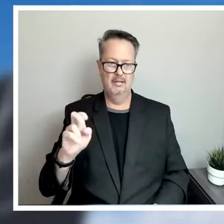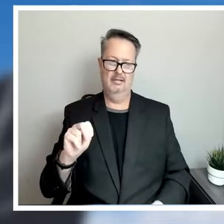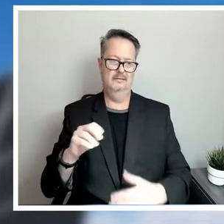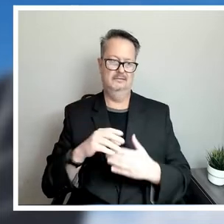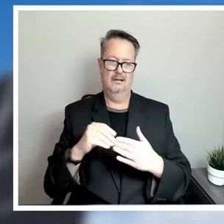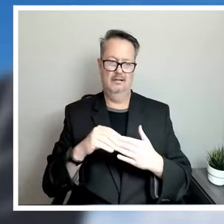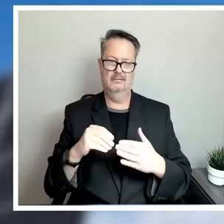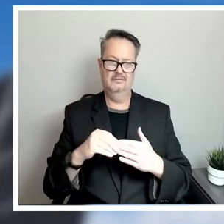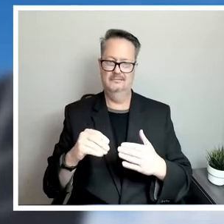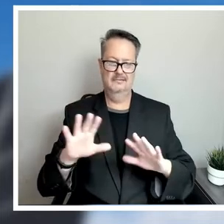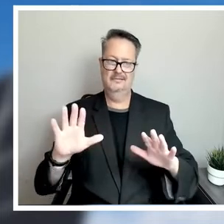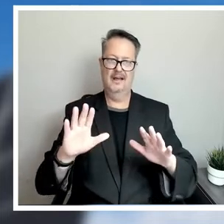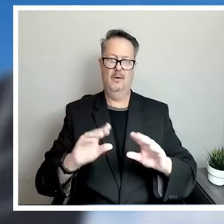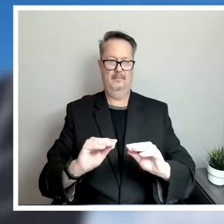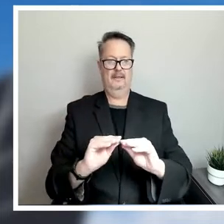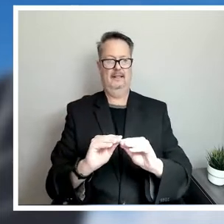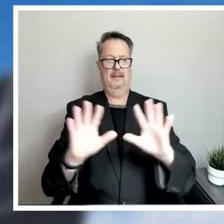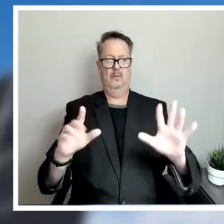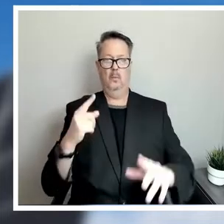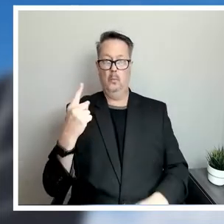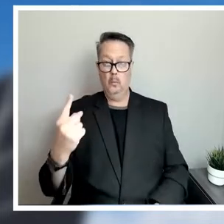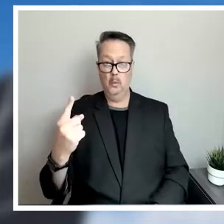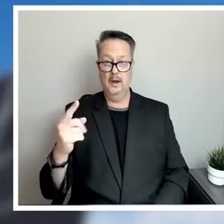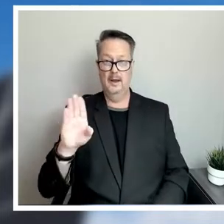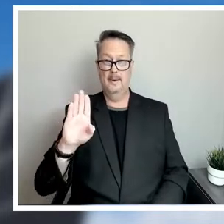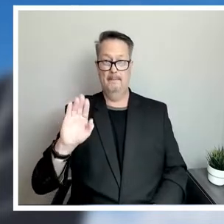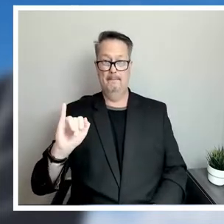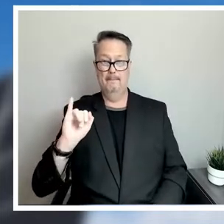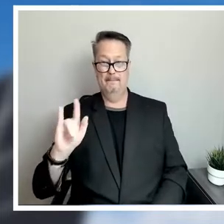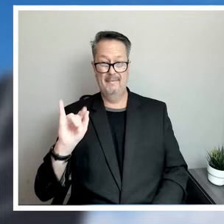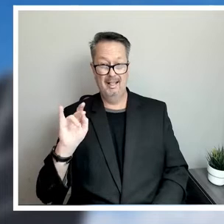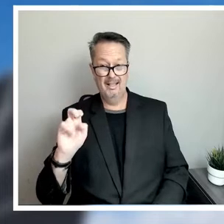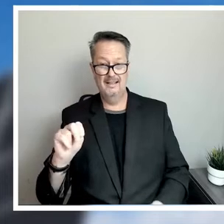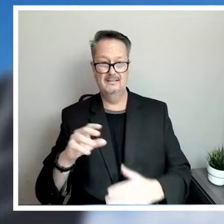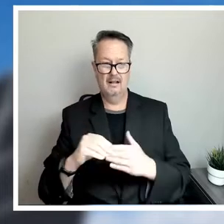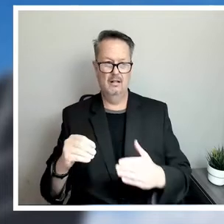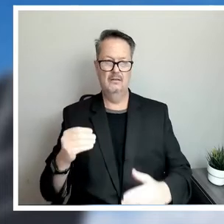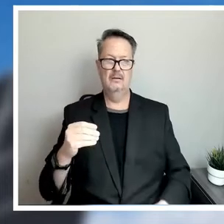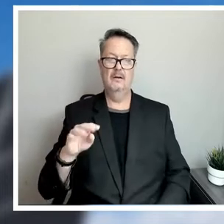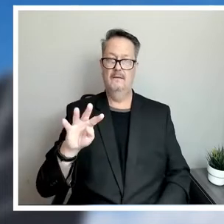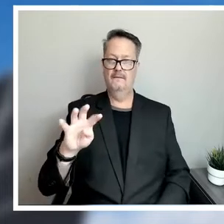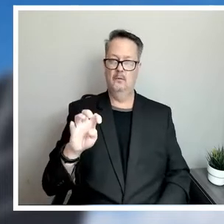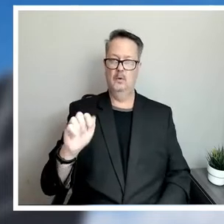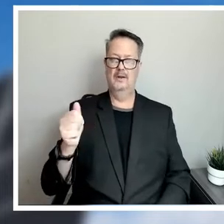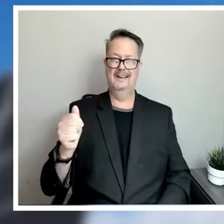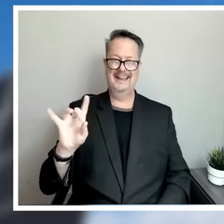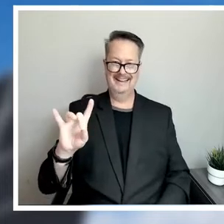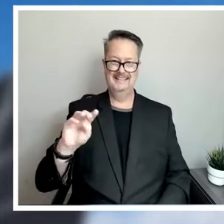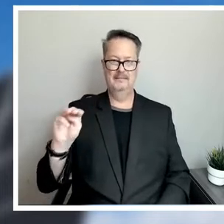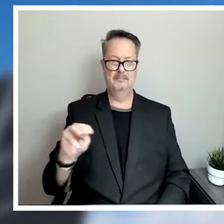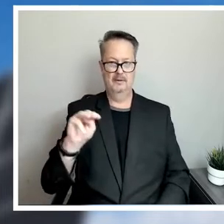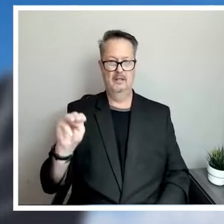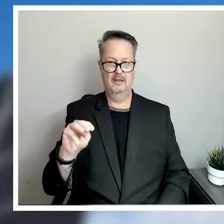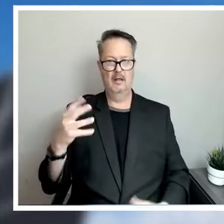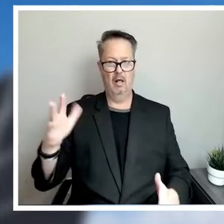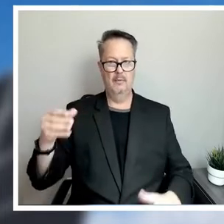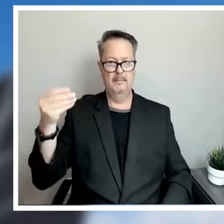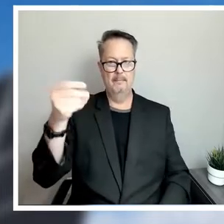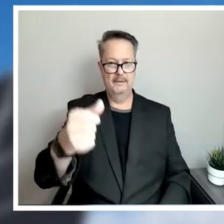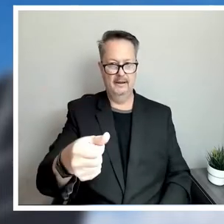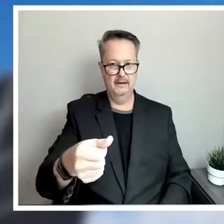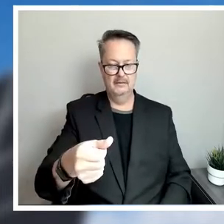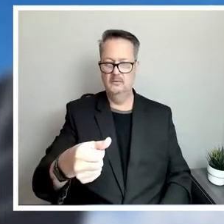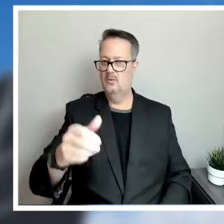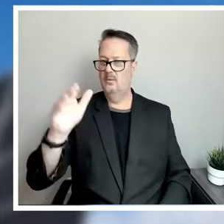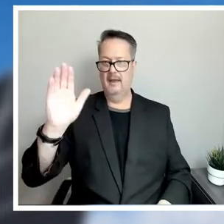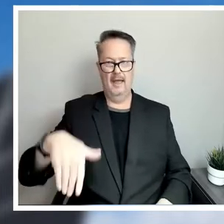community. Of that $1 billion, there's about $418 million that we have paid, and we have not recovered